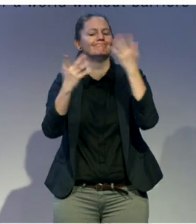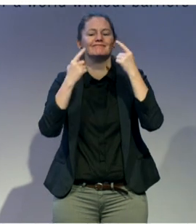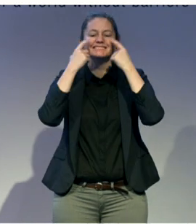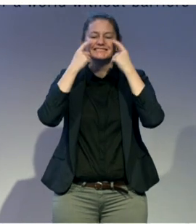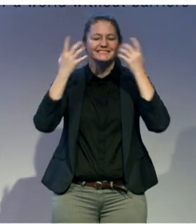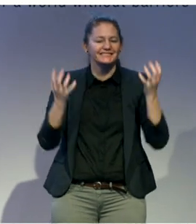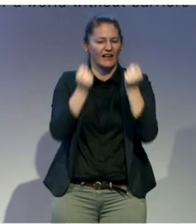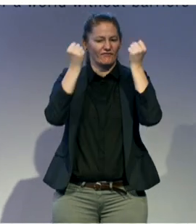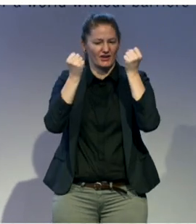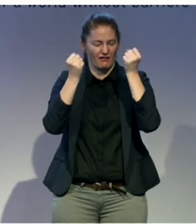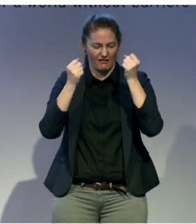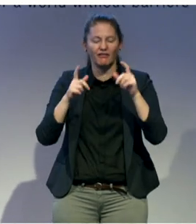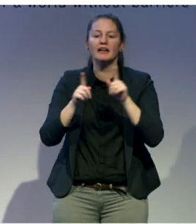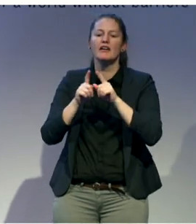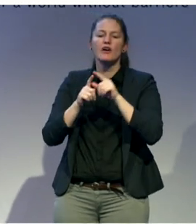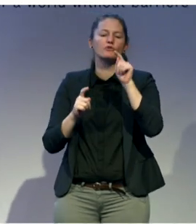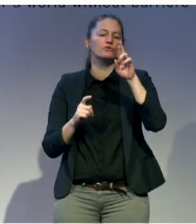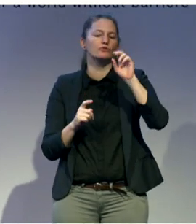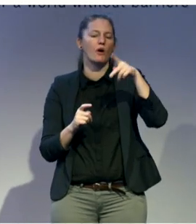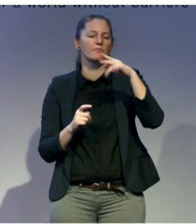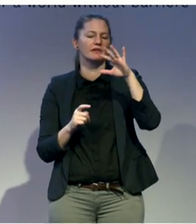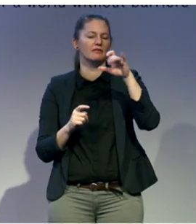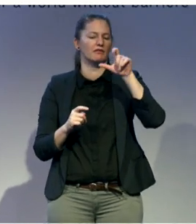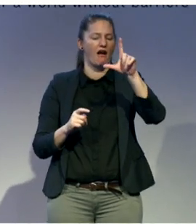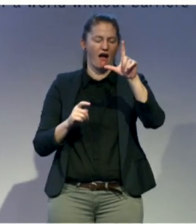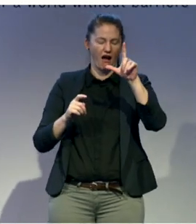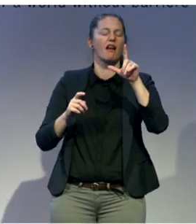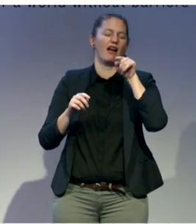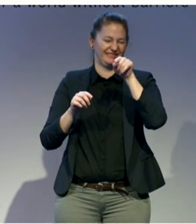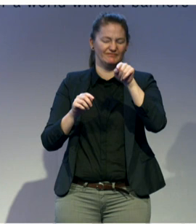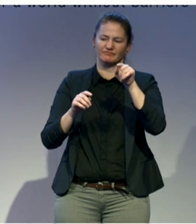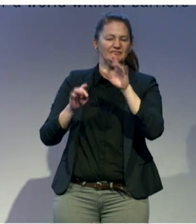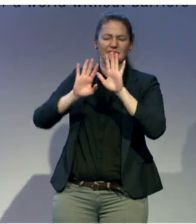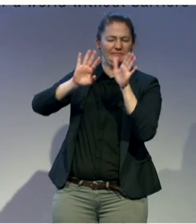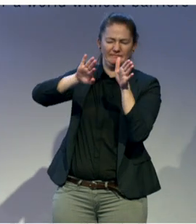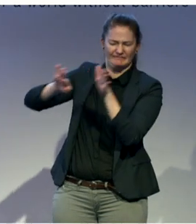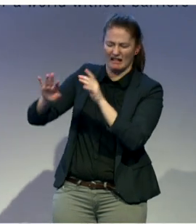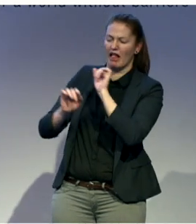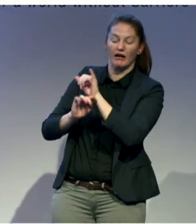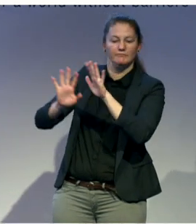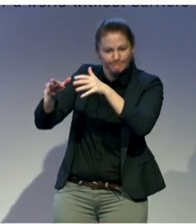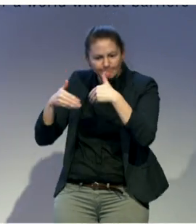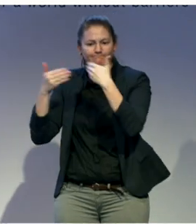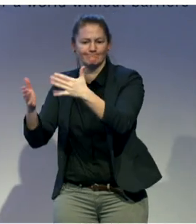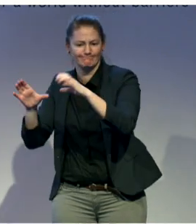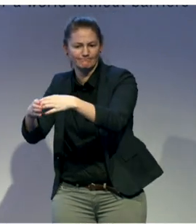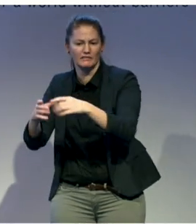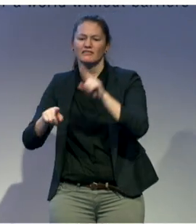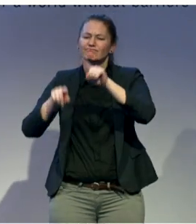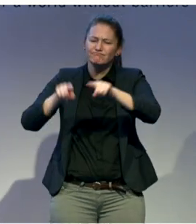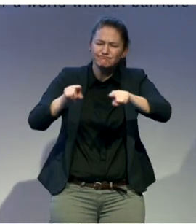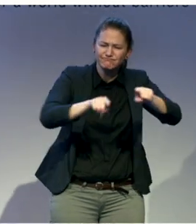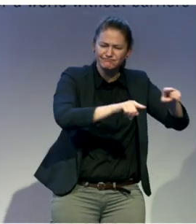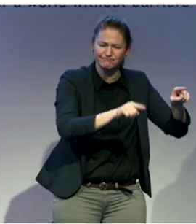empowerment, and political participation. My presentation is called Learning From Doing, and that was the intention of